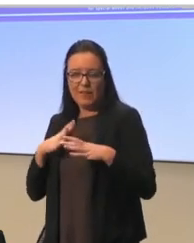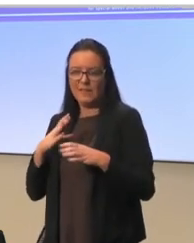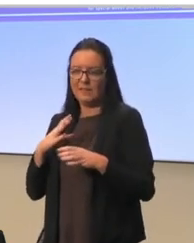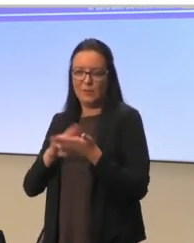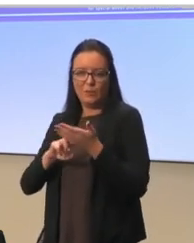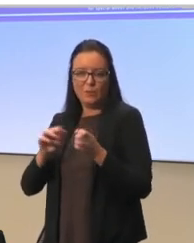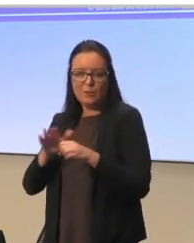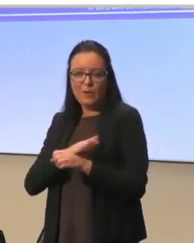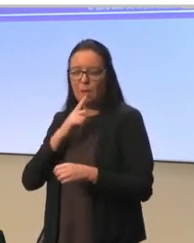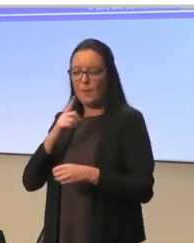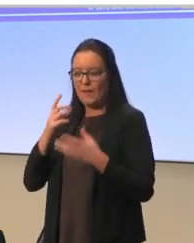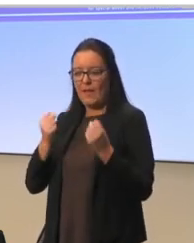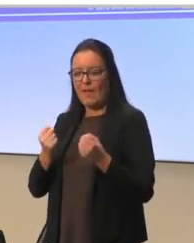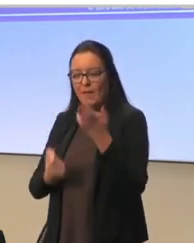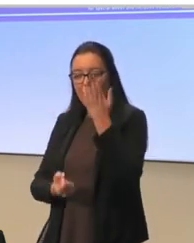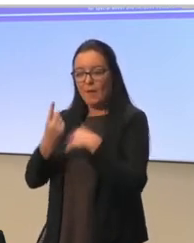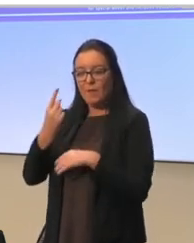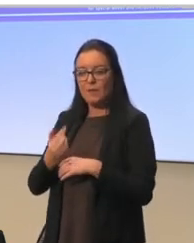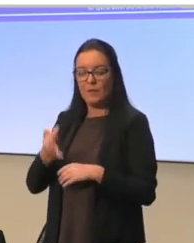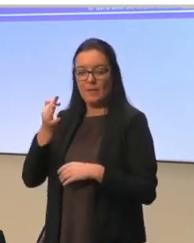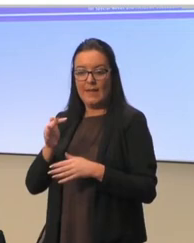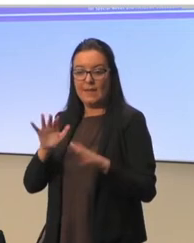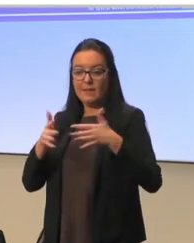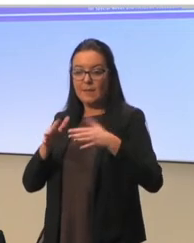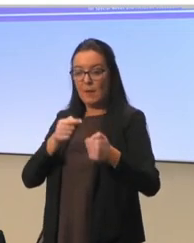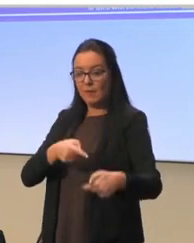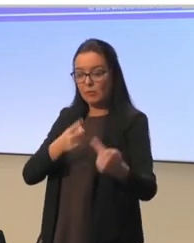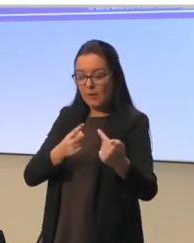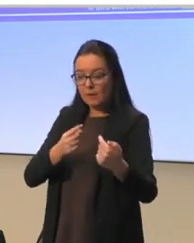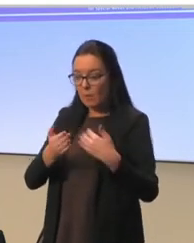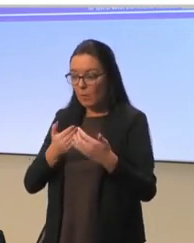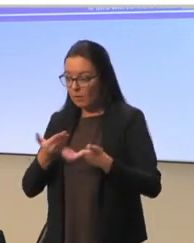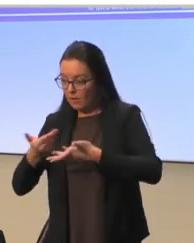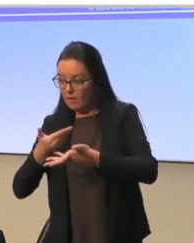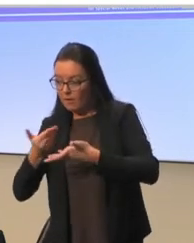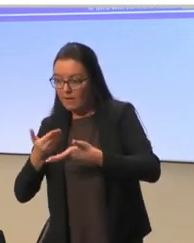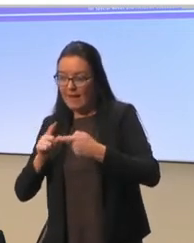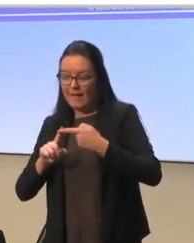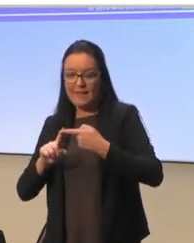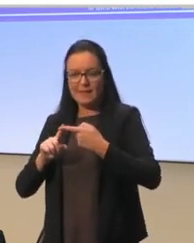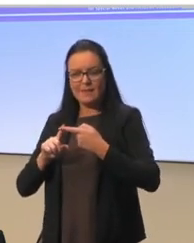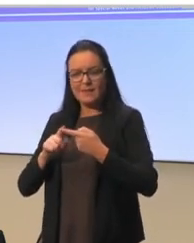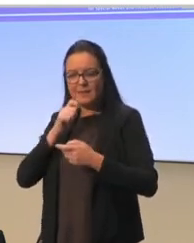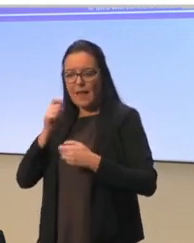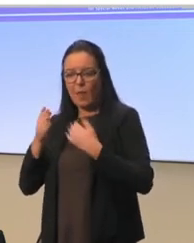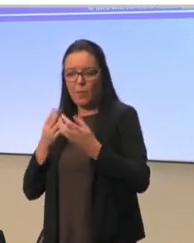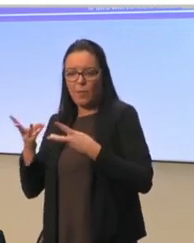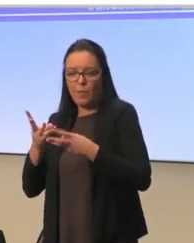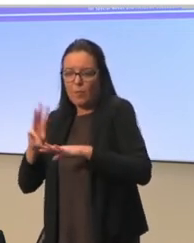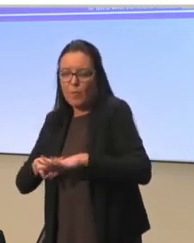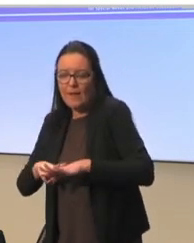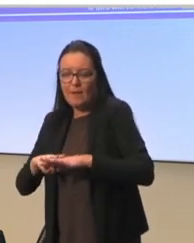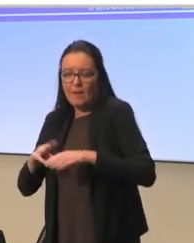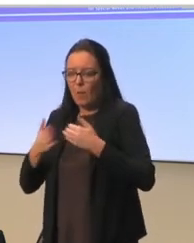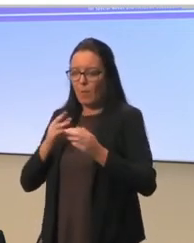also to find similar challenges or exchange of promising practices, but also think about things that the agency then